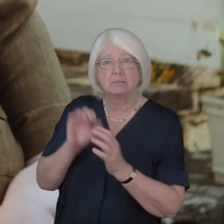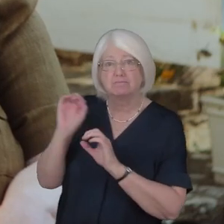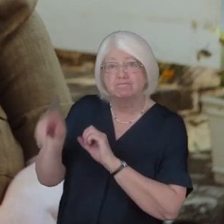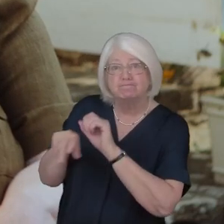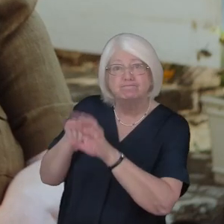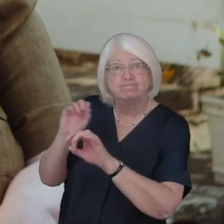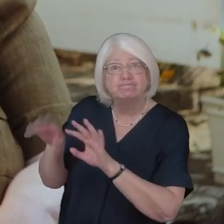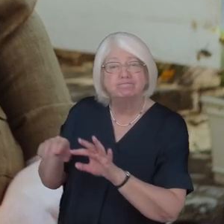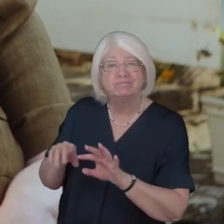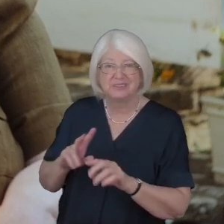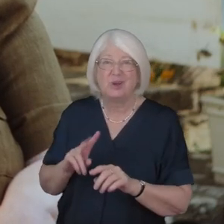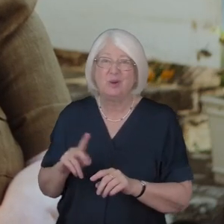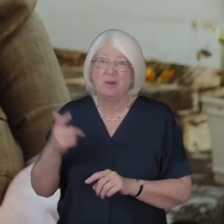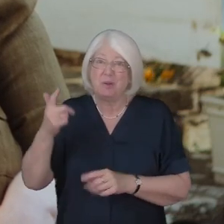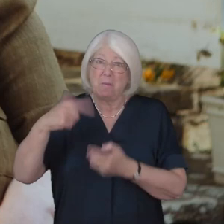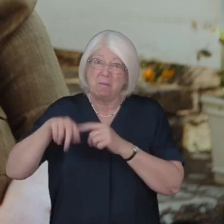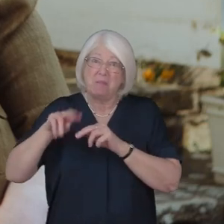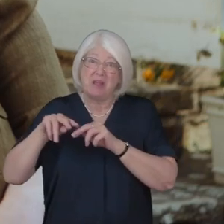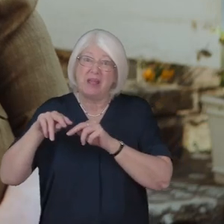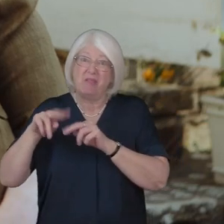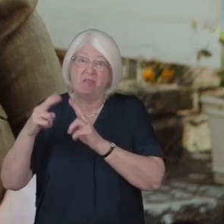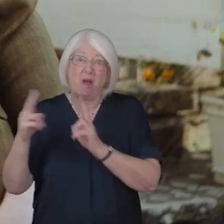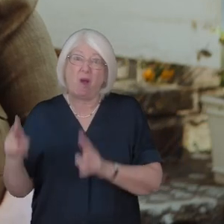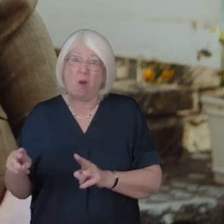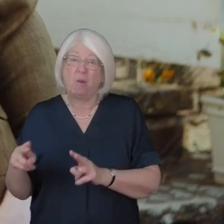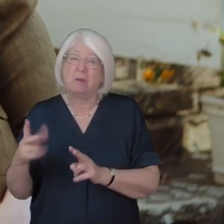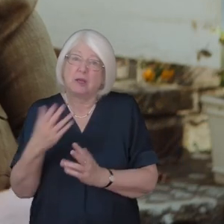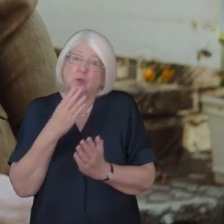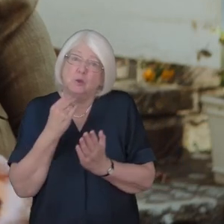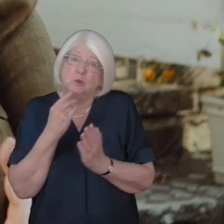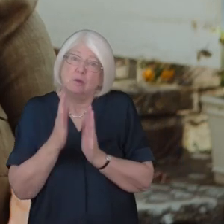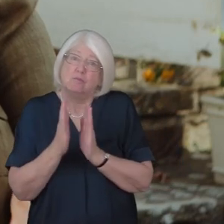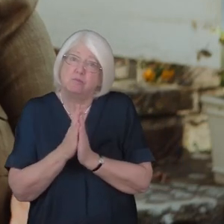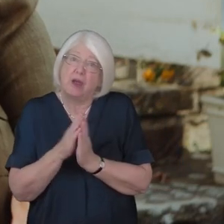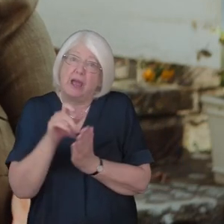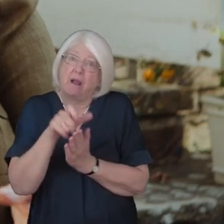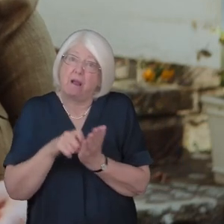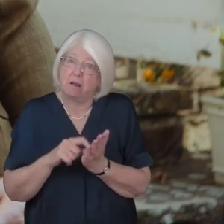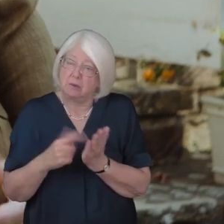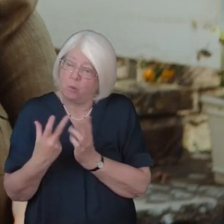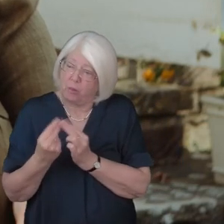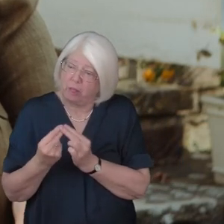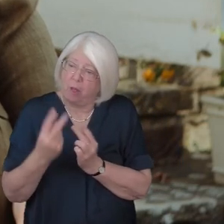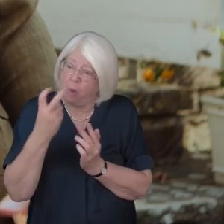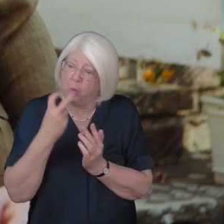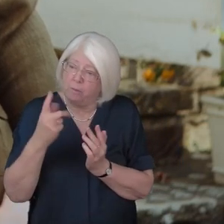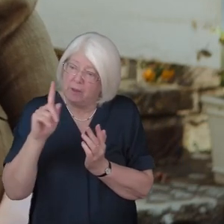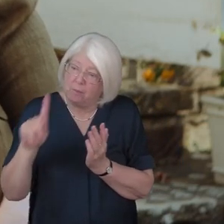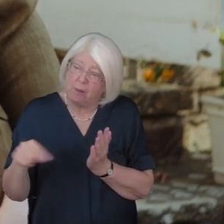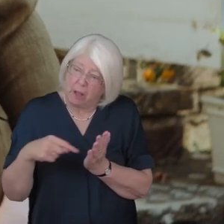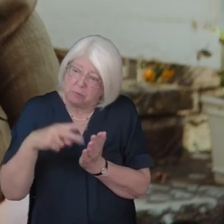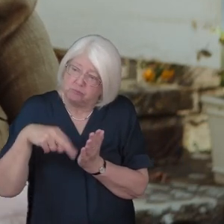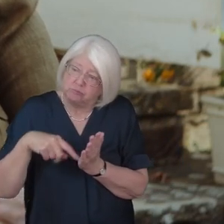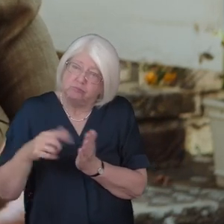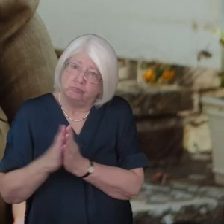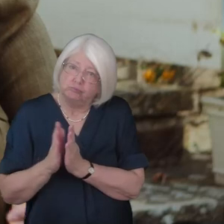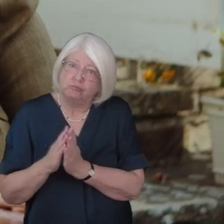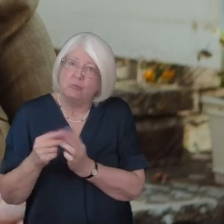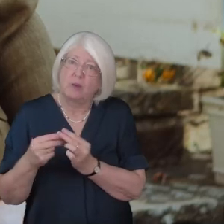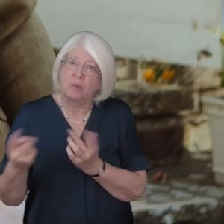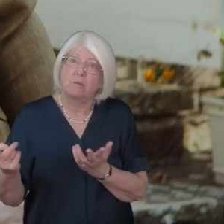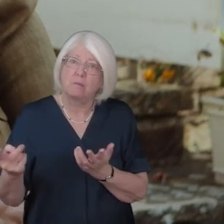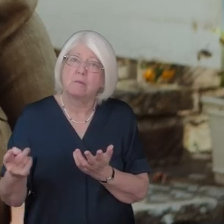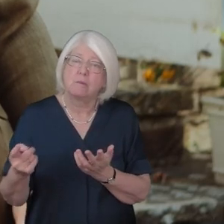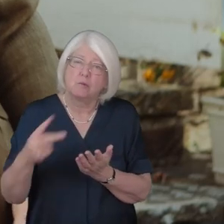cards so that the carers in the home can use the prayer cards with older people so that they can